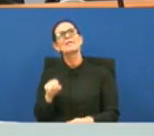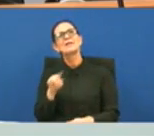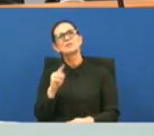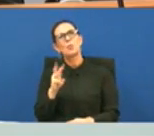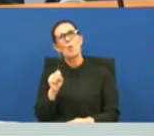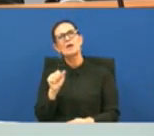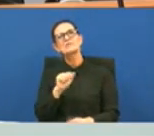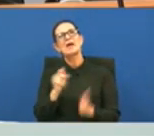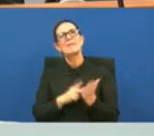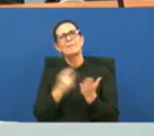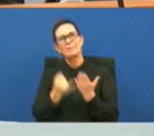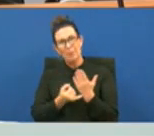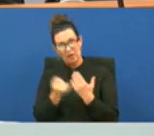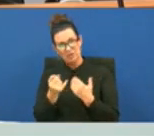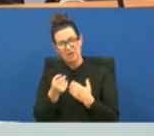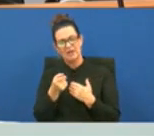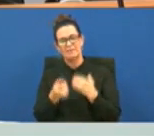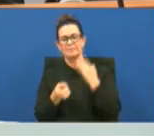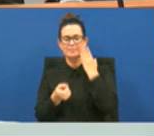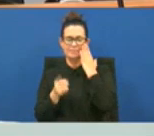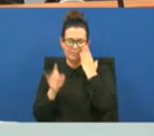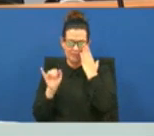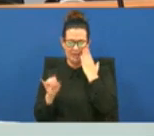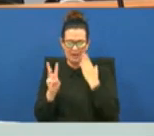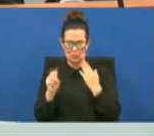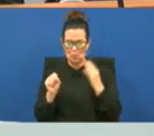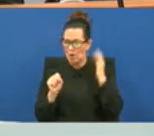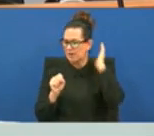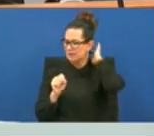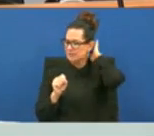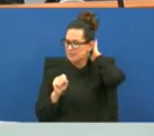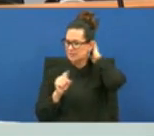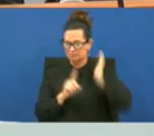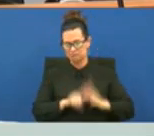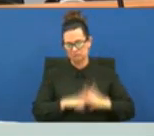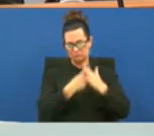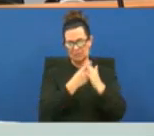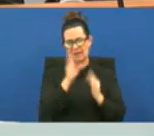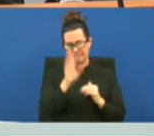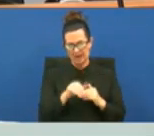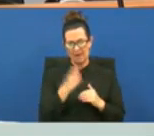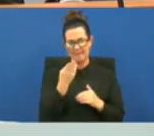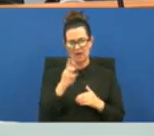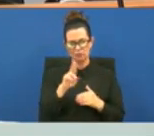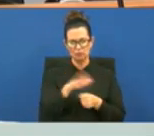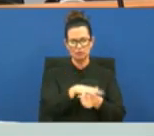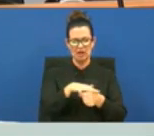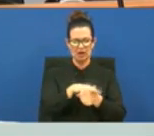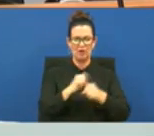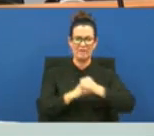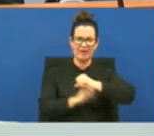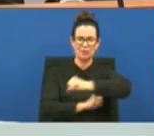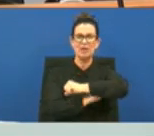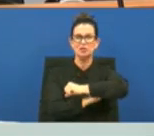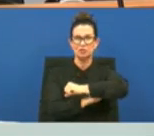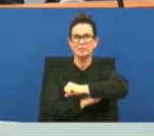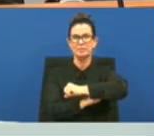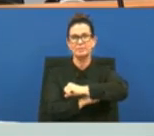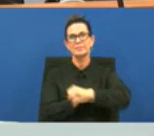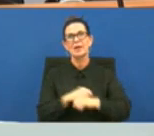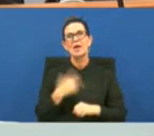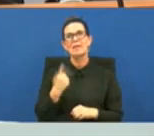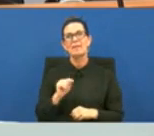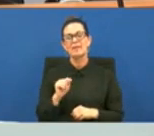project that was um initiated by the baton ridge area foundation foundation and um the